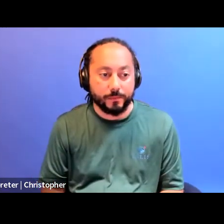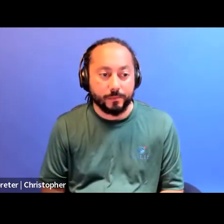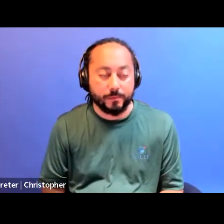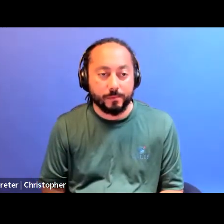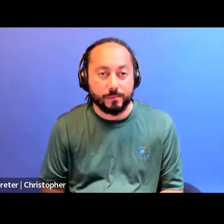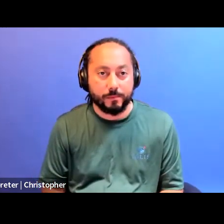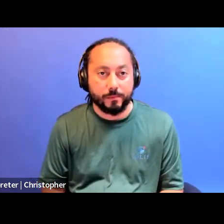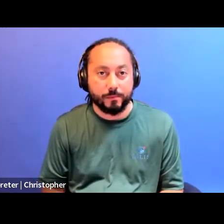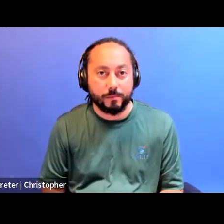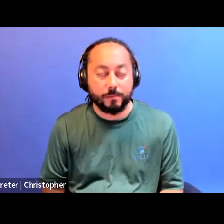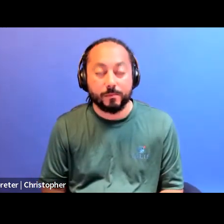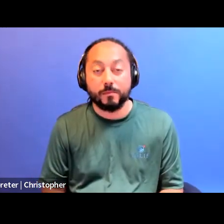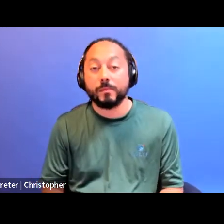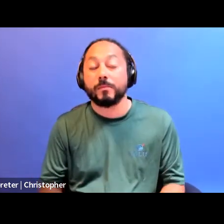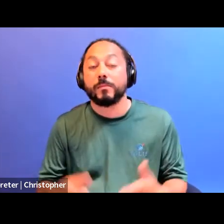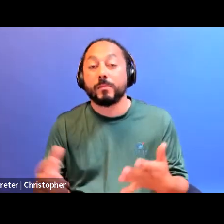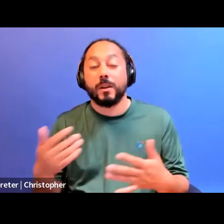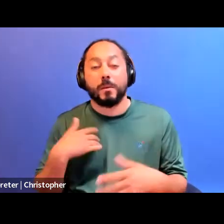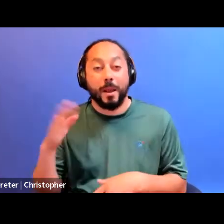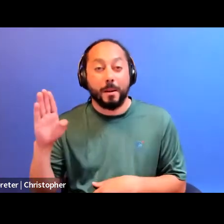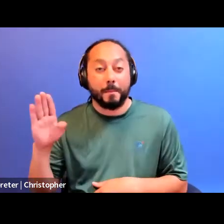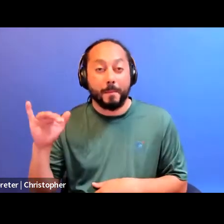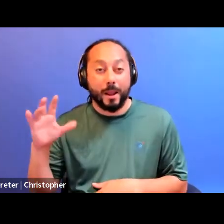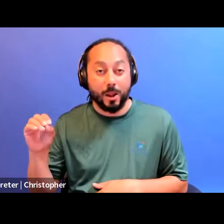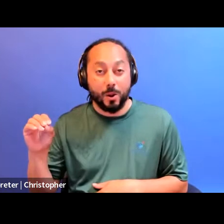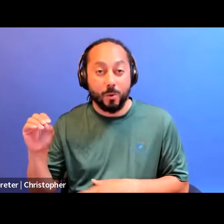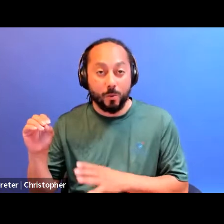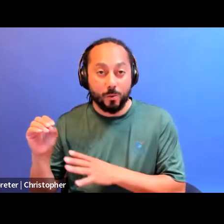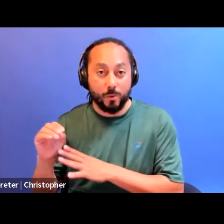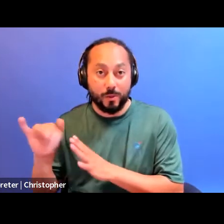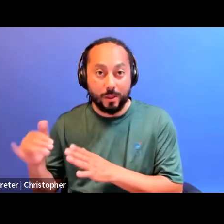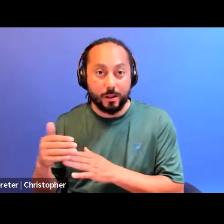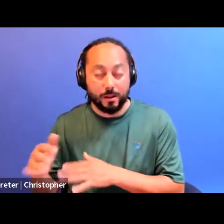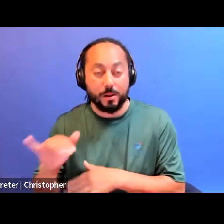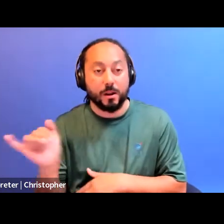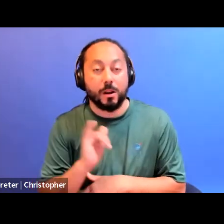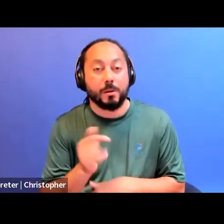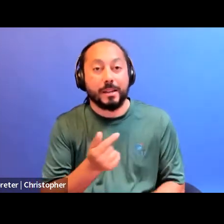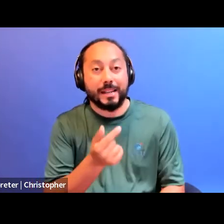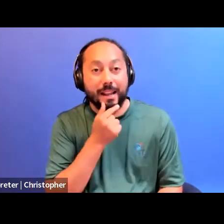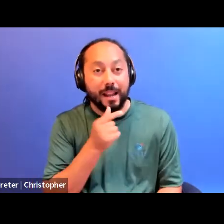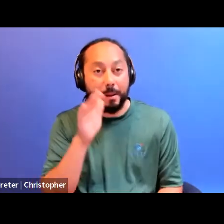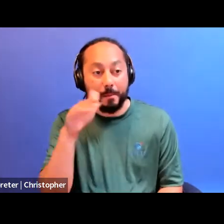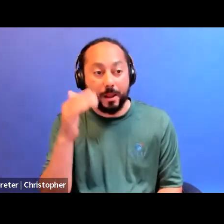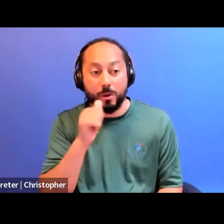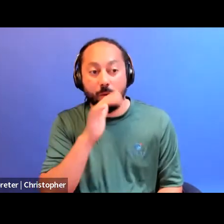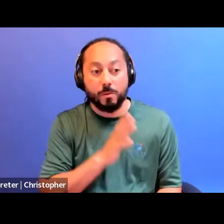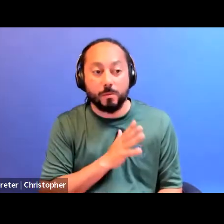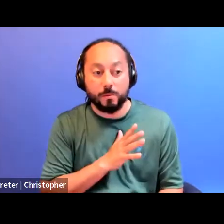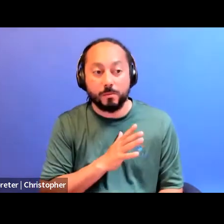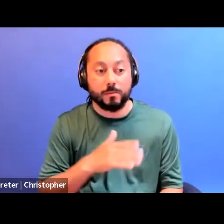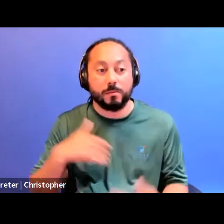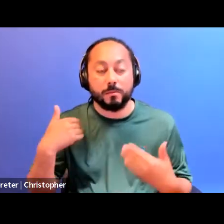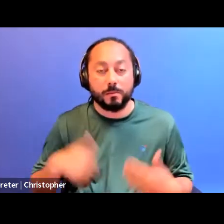that beyond my bio, I am also a gay black woman with a history of involvement in many, many